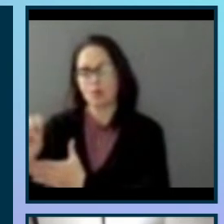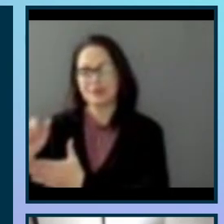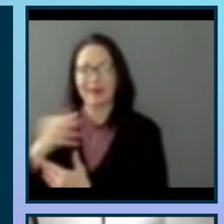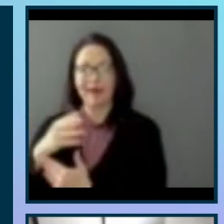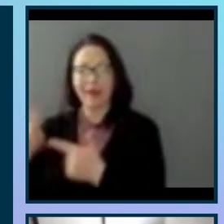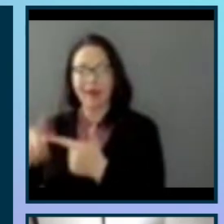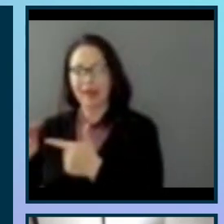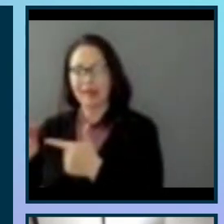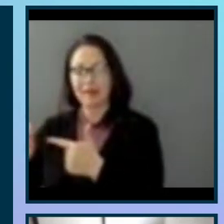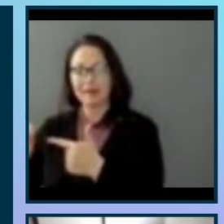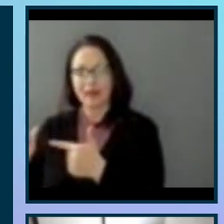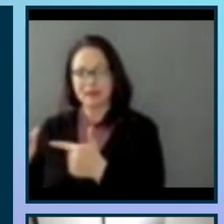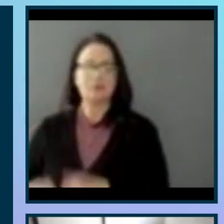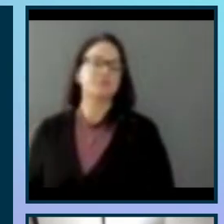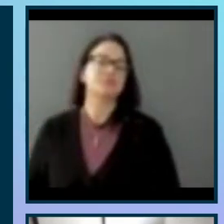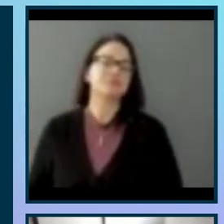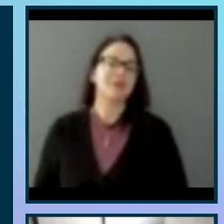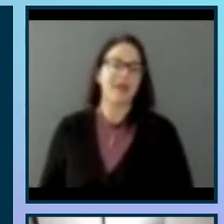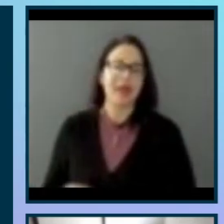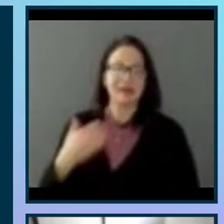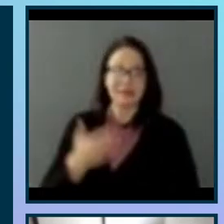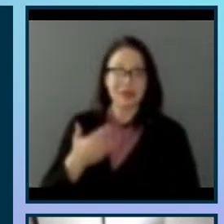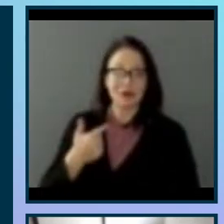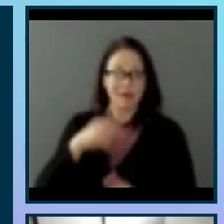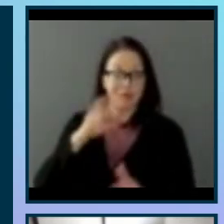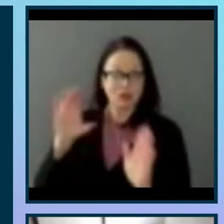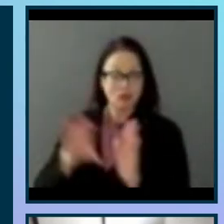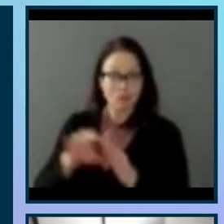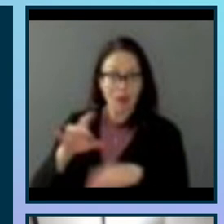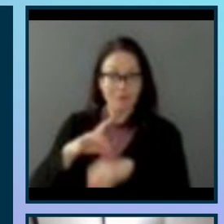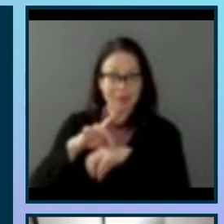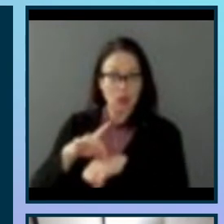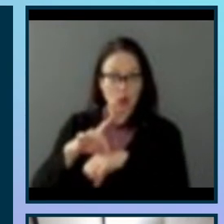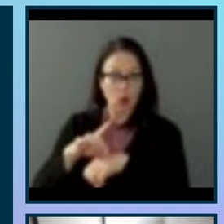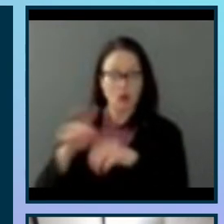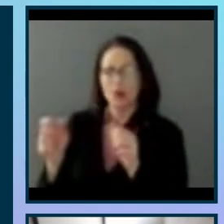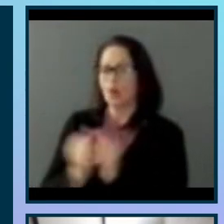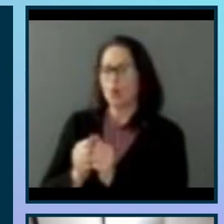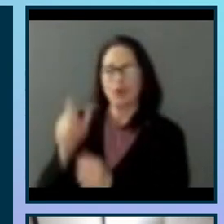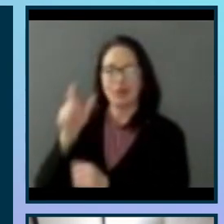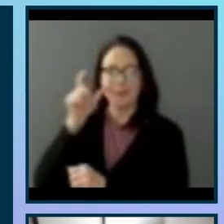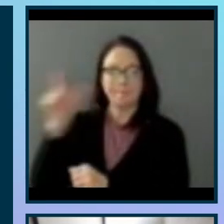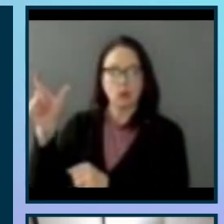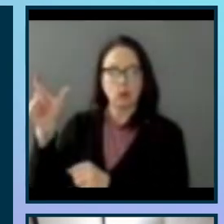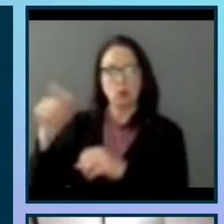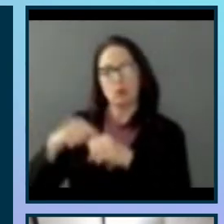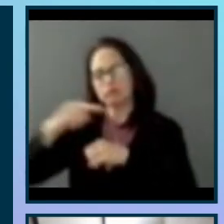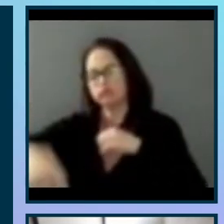And on the page, I have an image of the earth with the moon circling it.